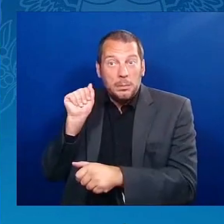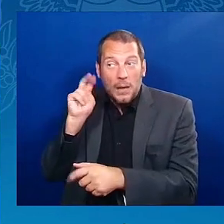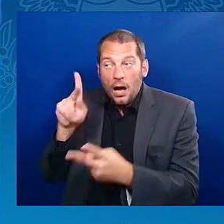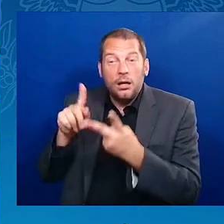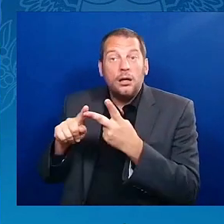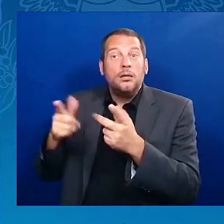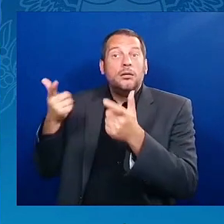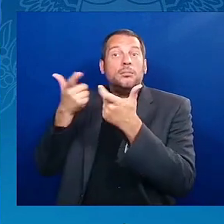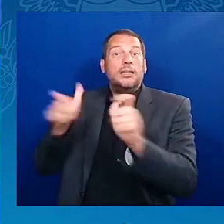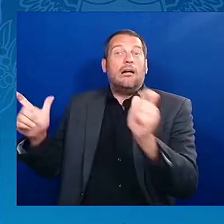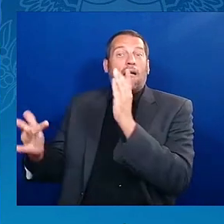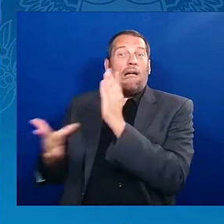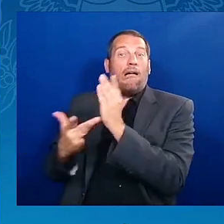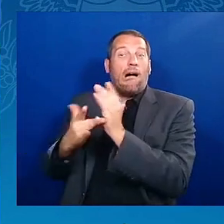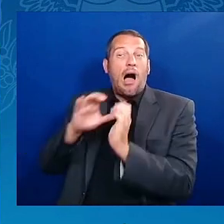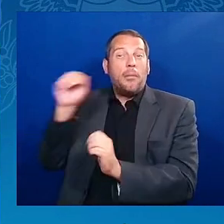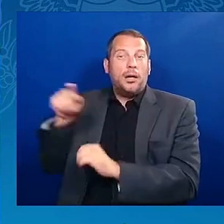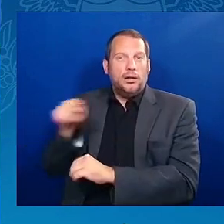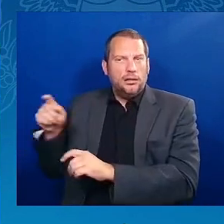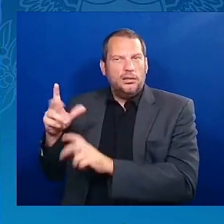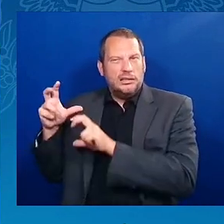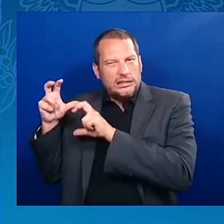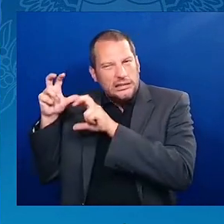into community banks because of that partnership.